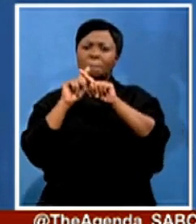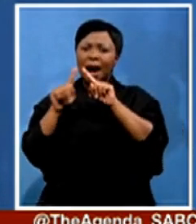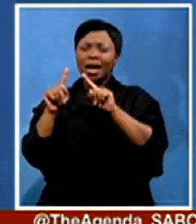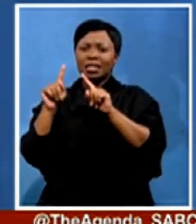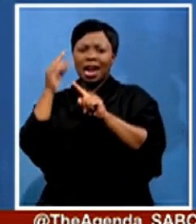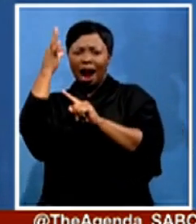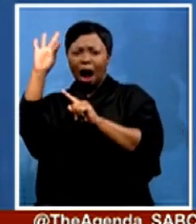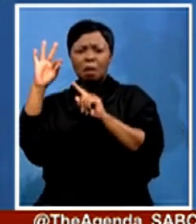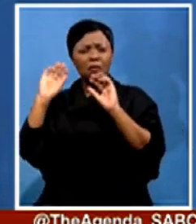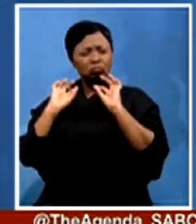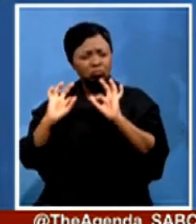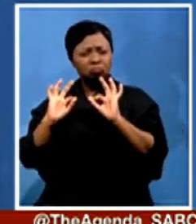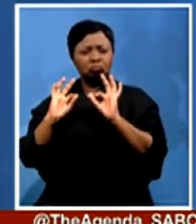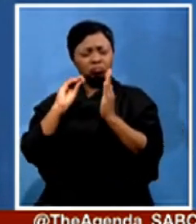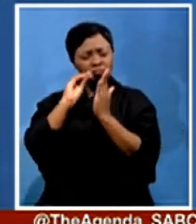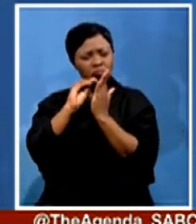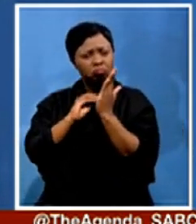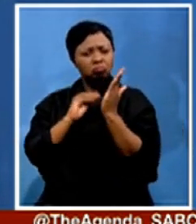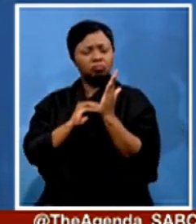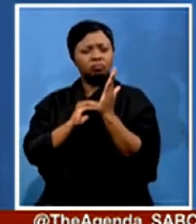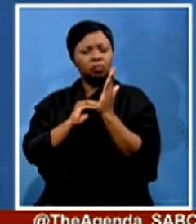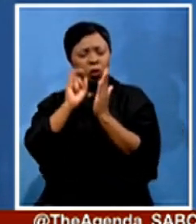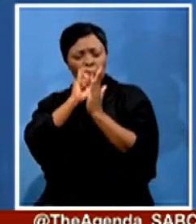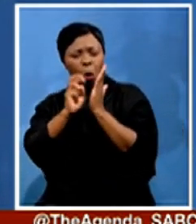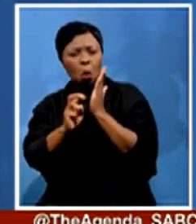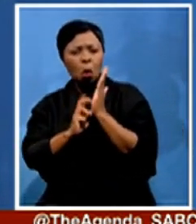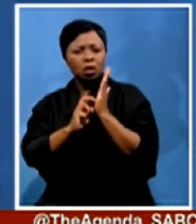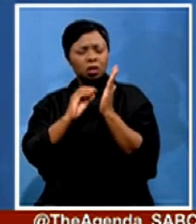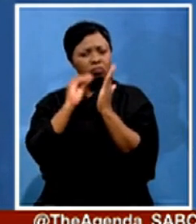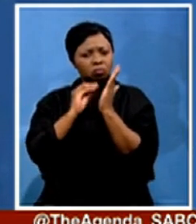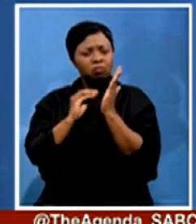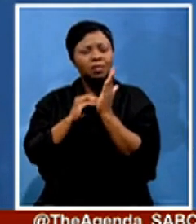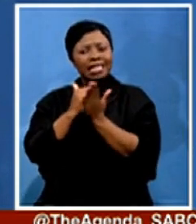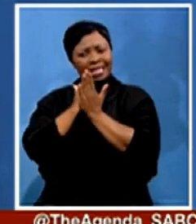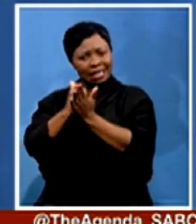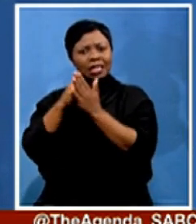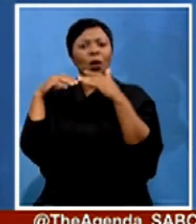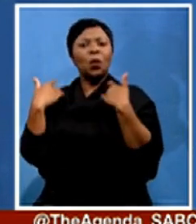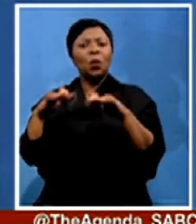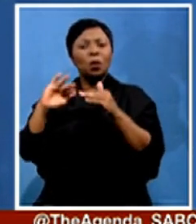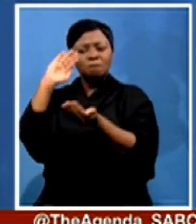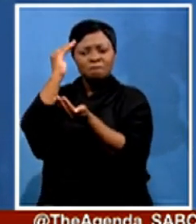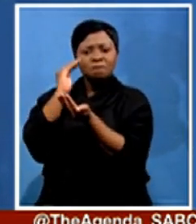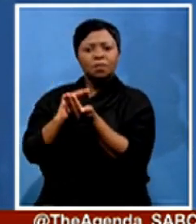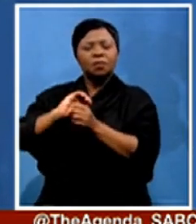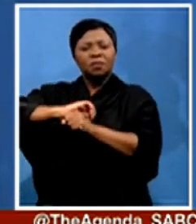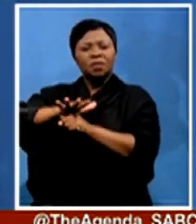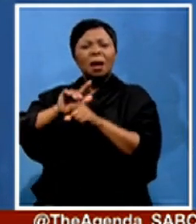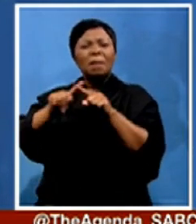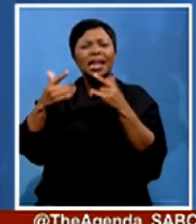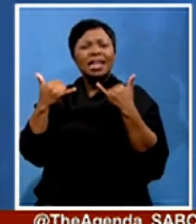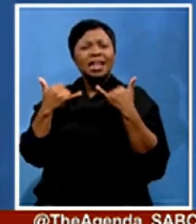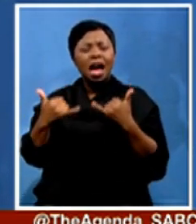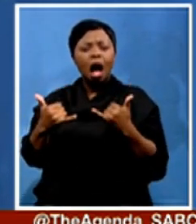to mitigate this disease. Yes, we are now facing different variants. That's what happens with the